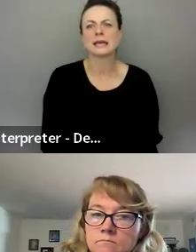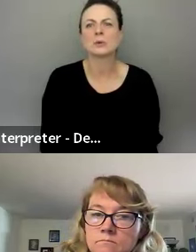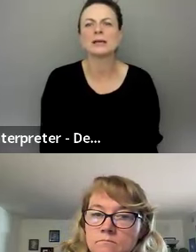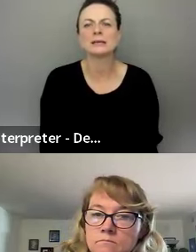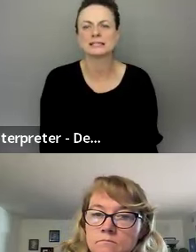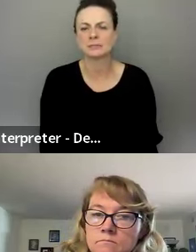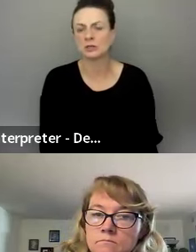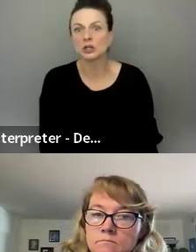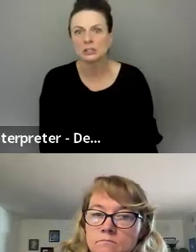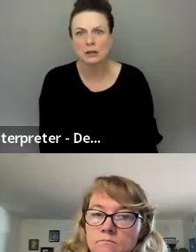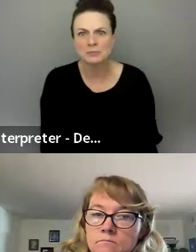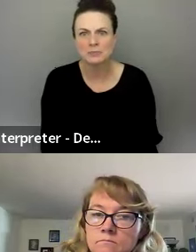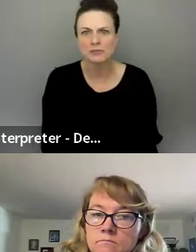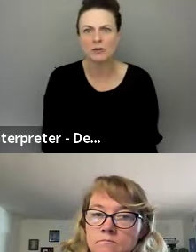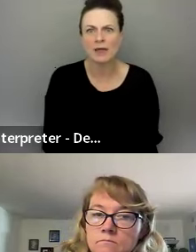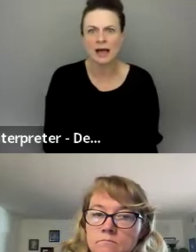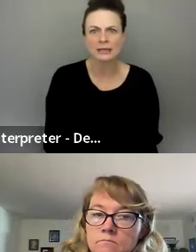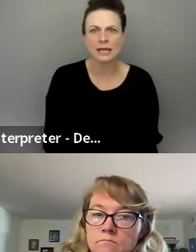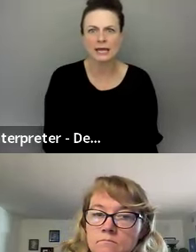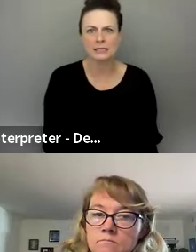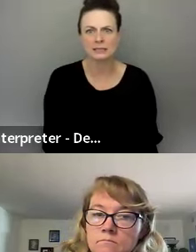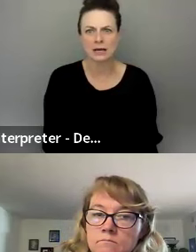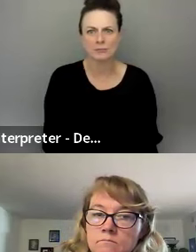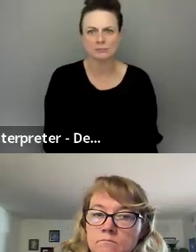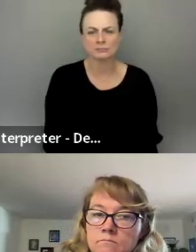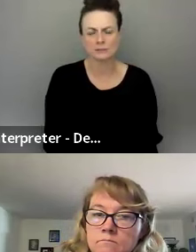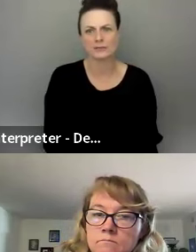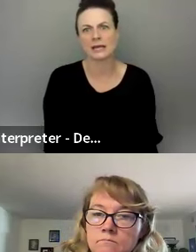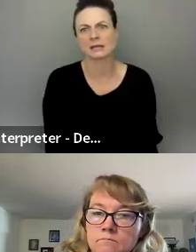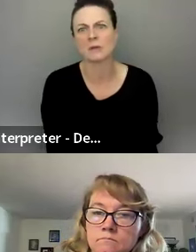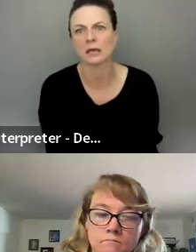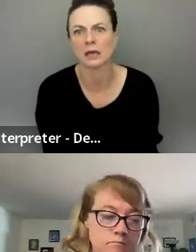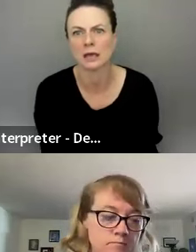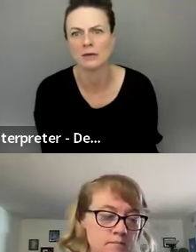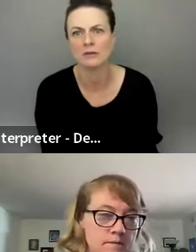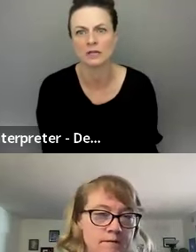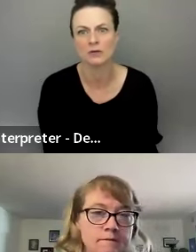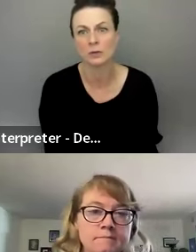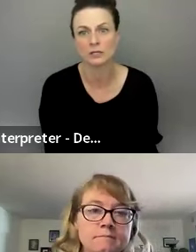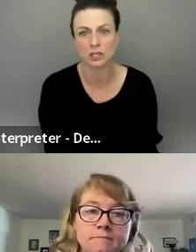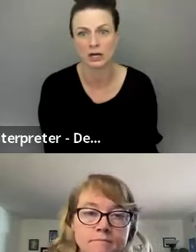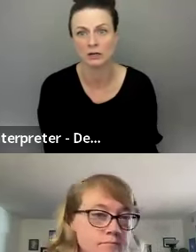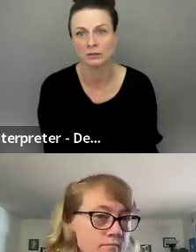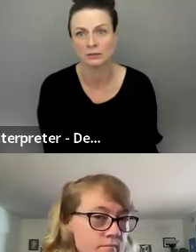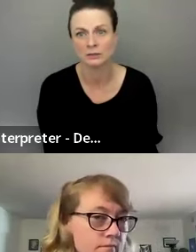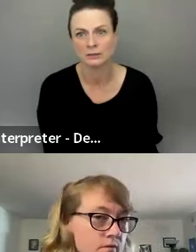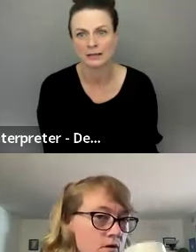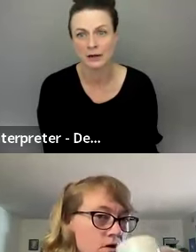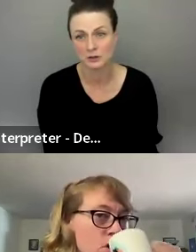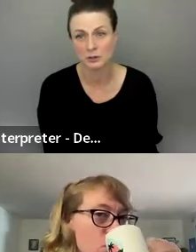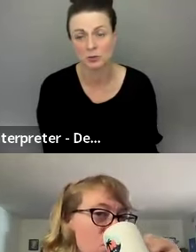Can we get some of the good clips from that? And, um, then I can make a video that we can share